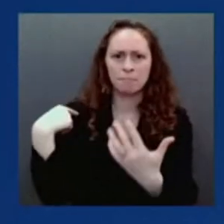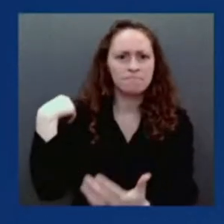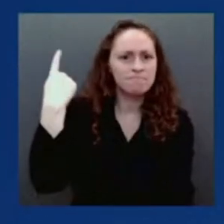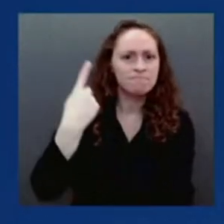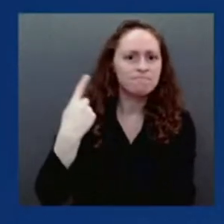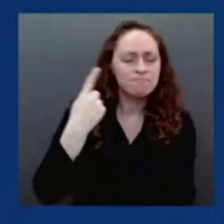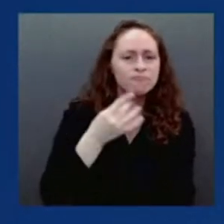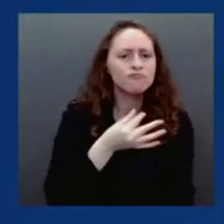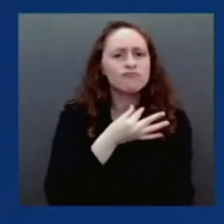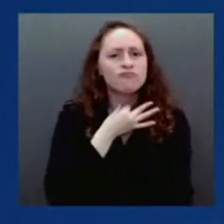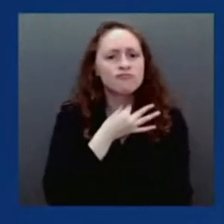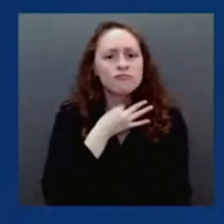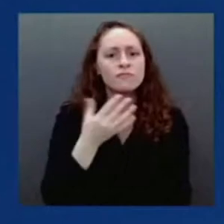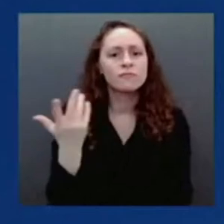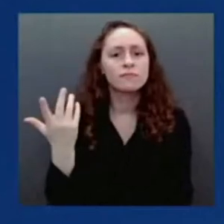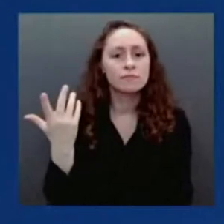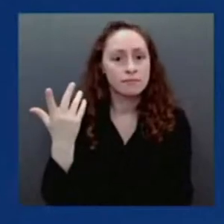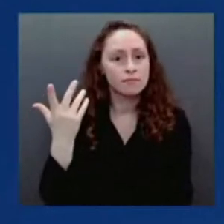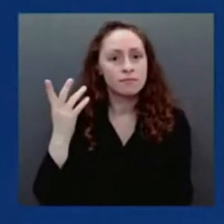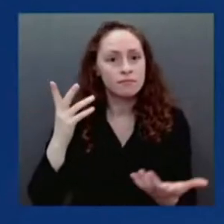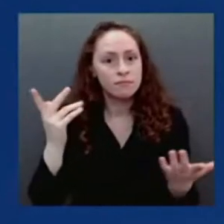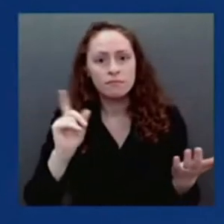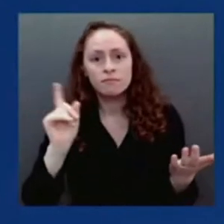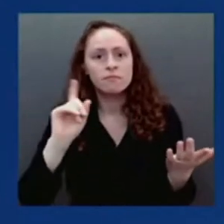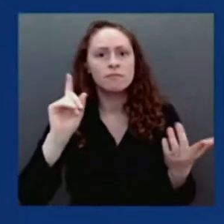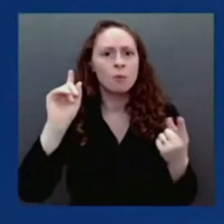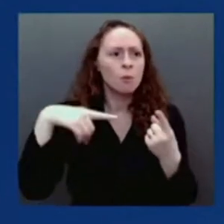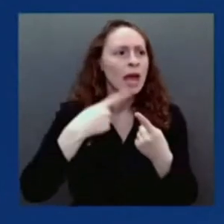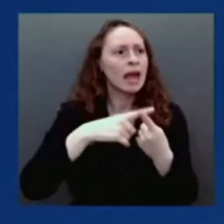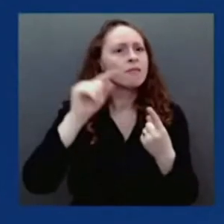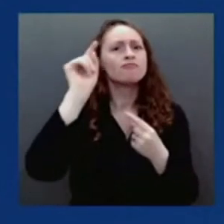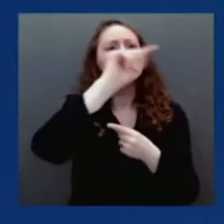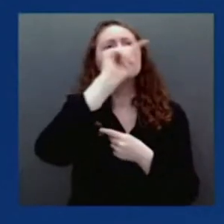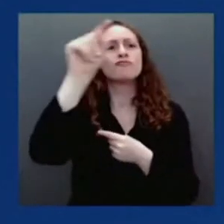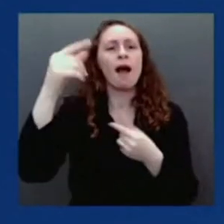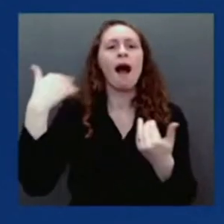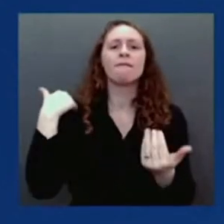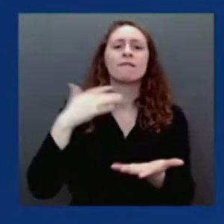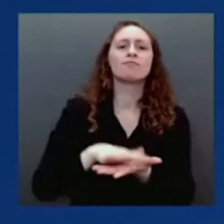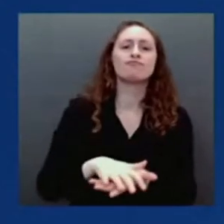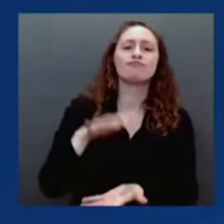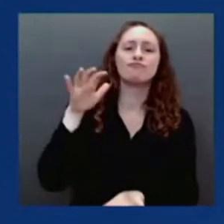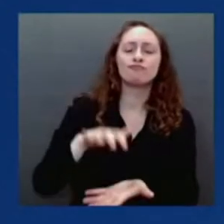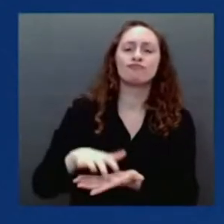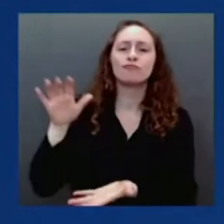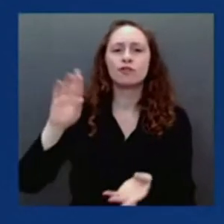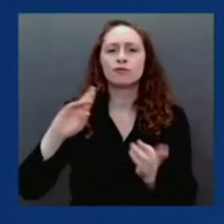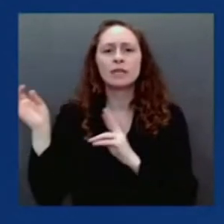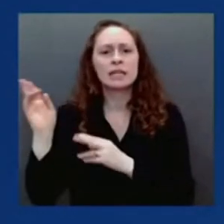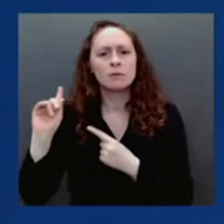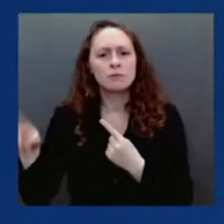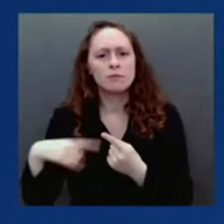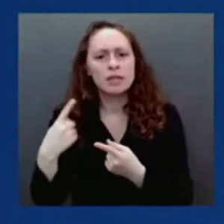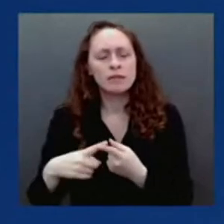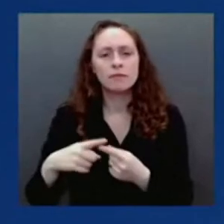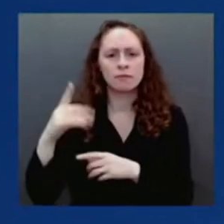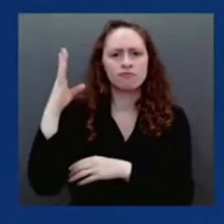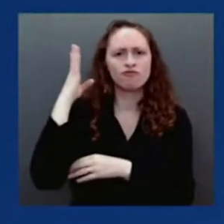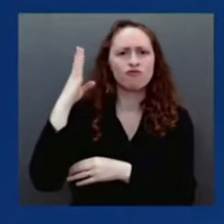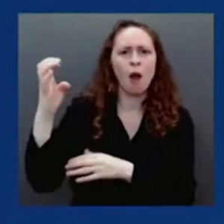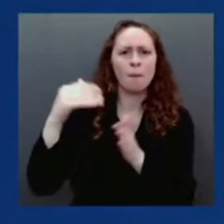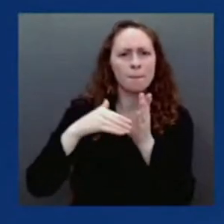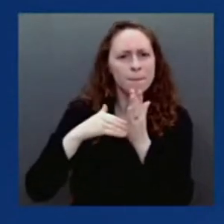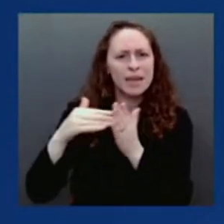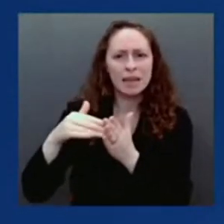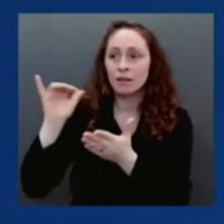centers? How many of the 400 million from the Strategic National Stockpile are going to community health centers?